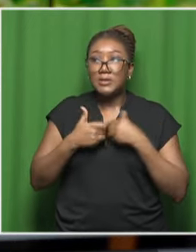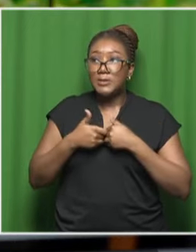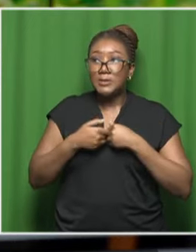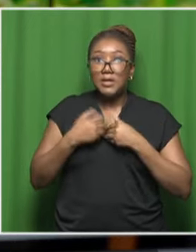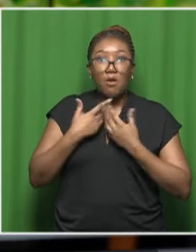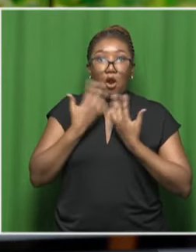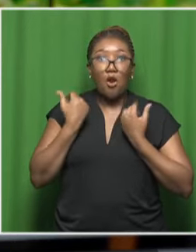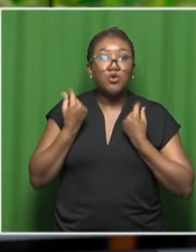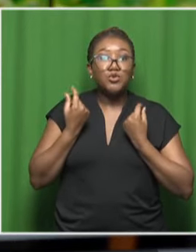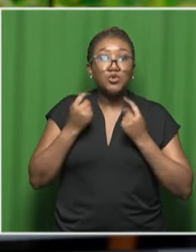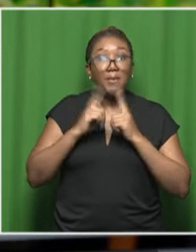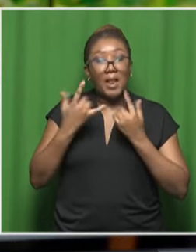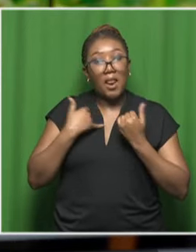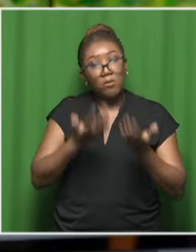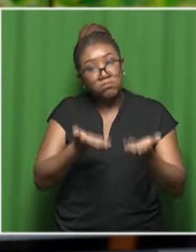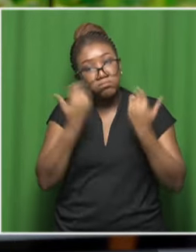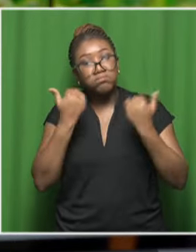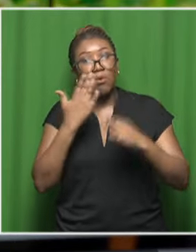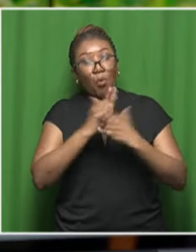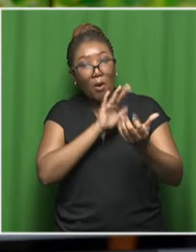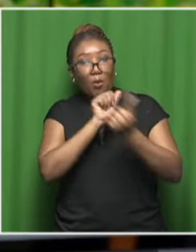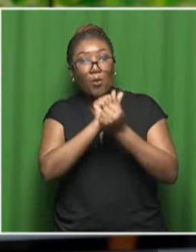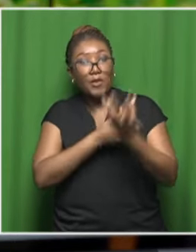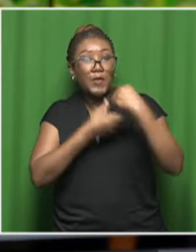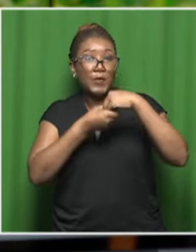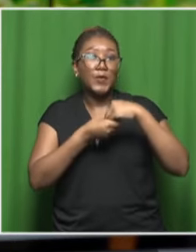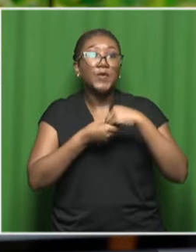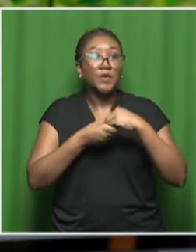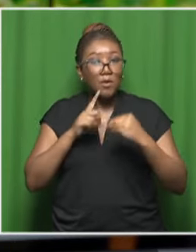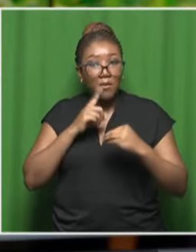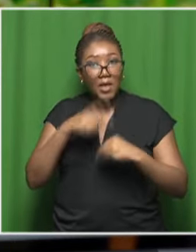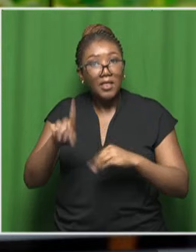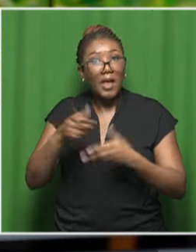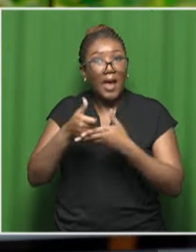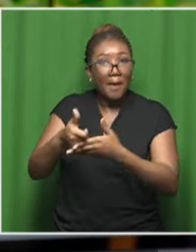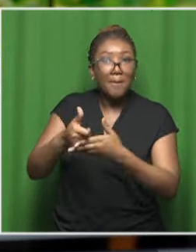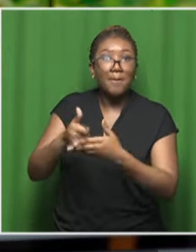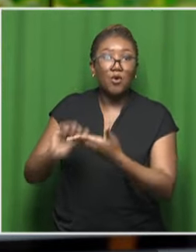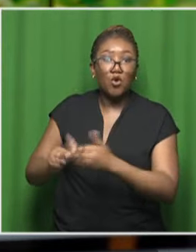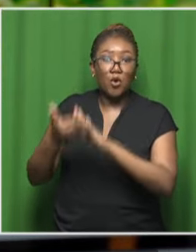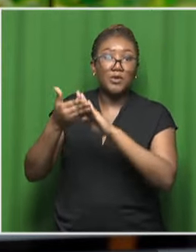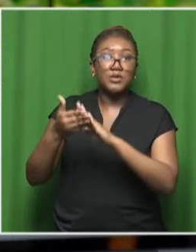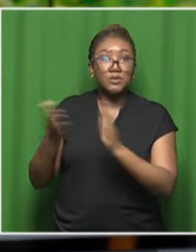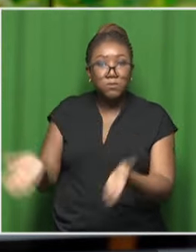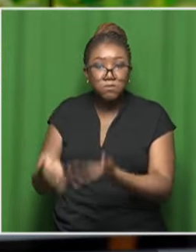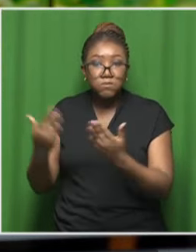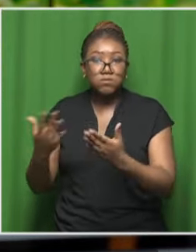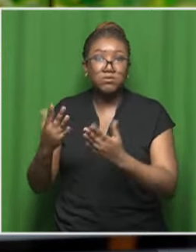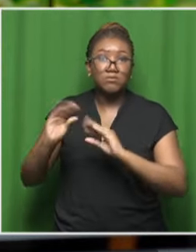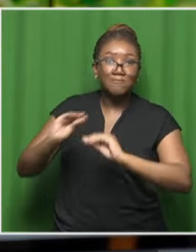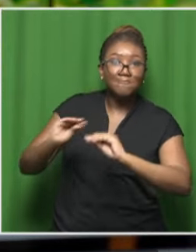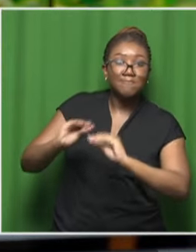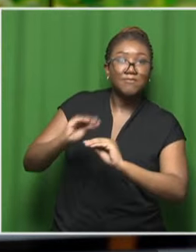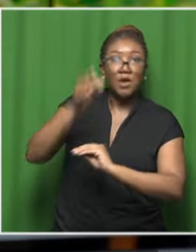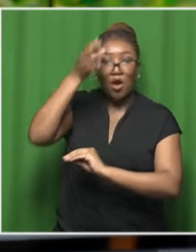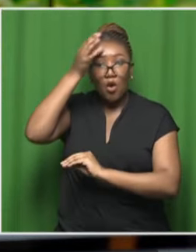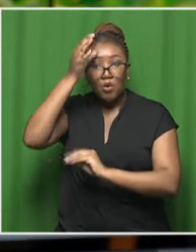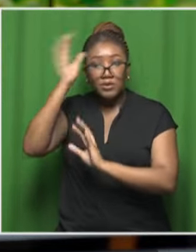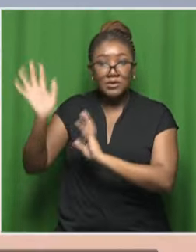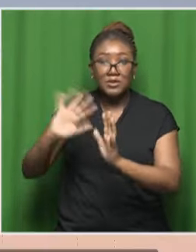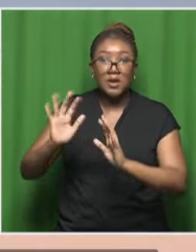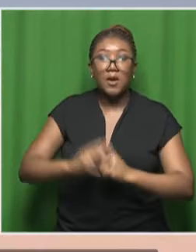And we're trying to incorporate them back into the industry to give back to basically the communities that have given us so much.